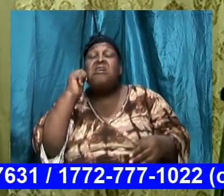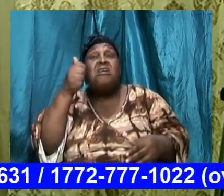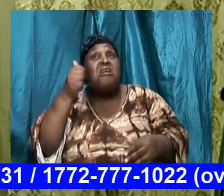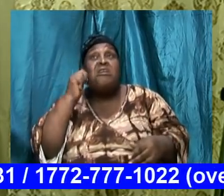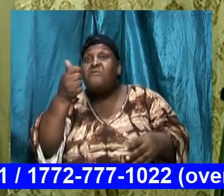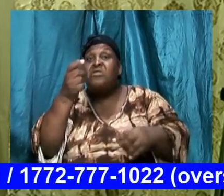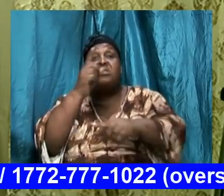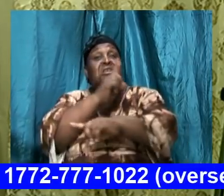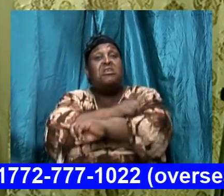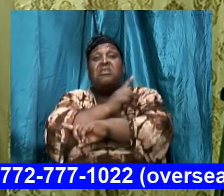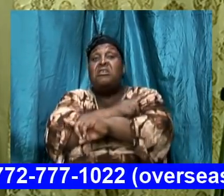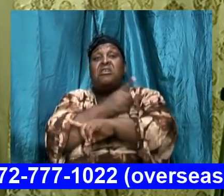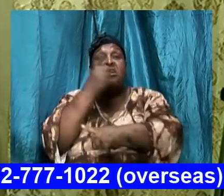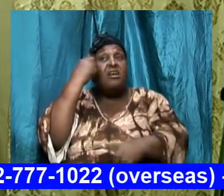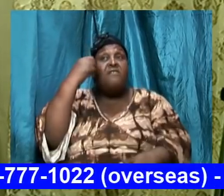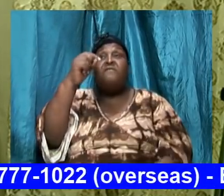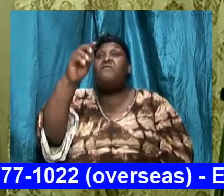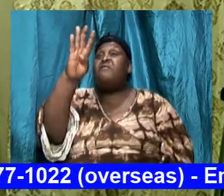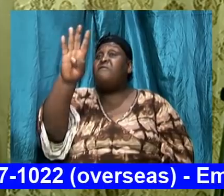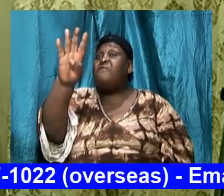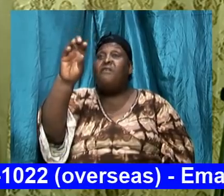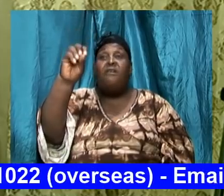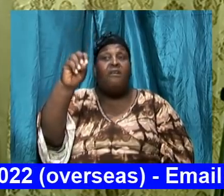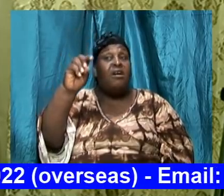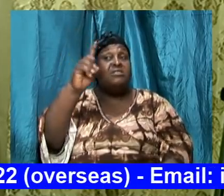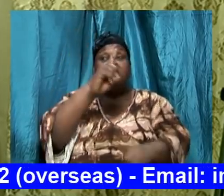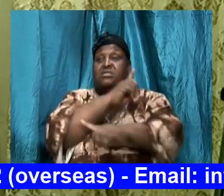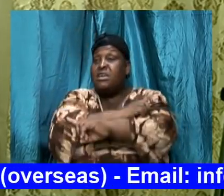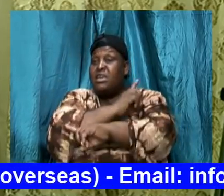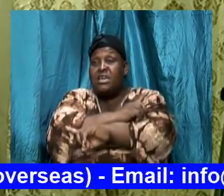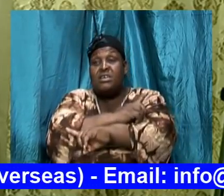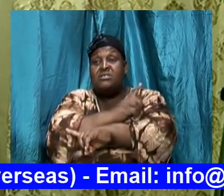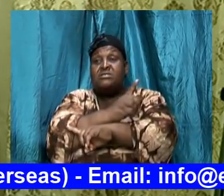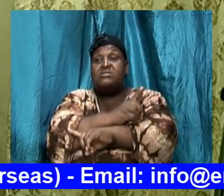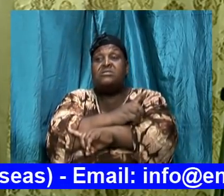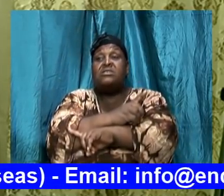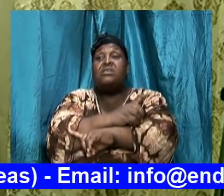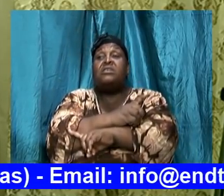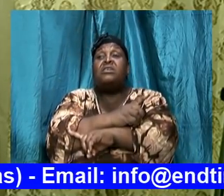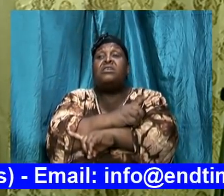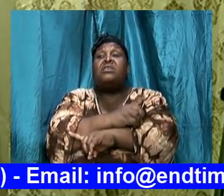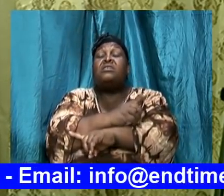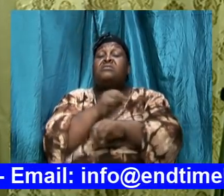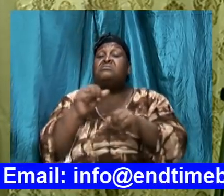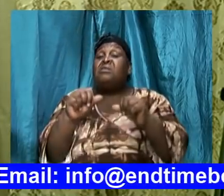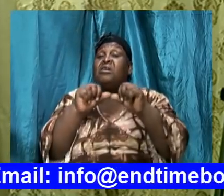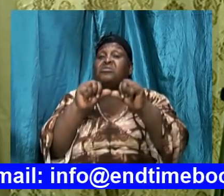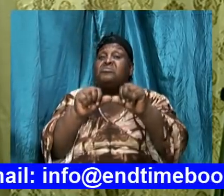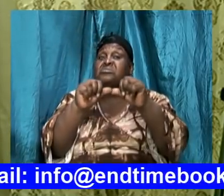40 days non-stop it's a constant bombardment